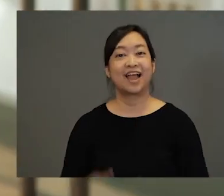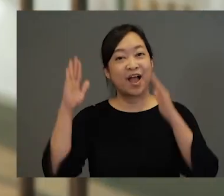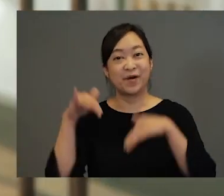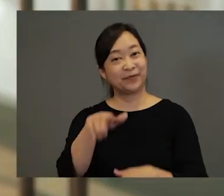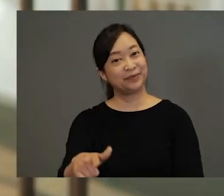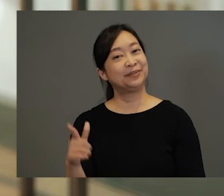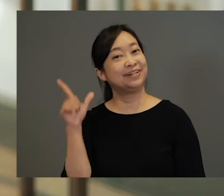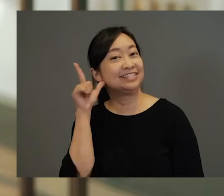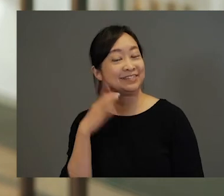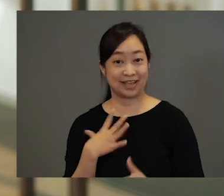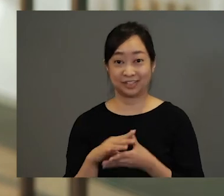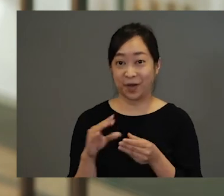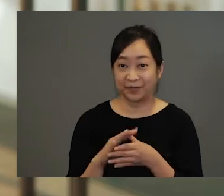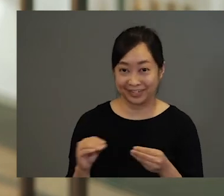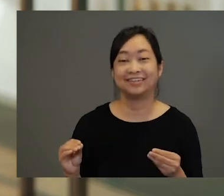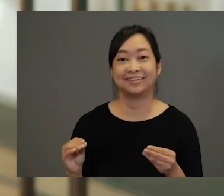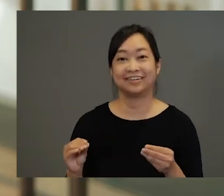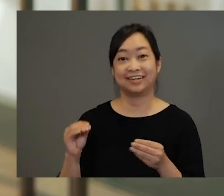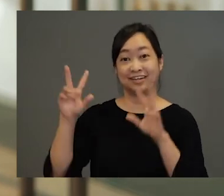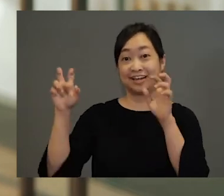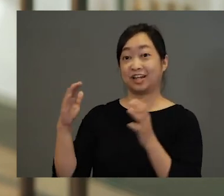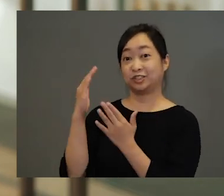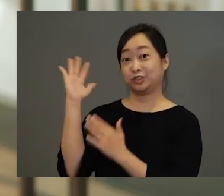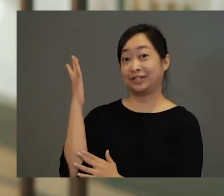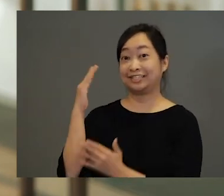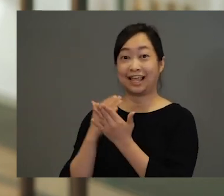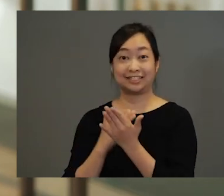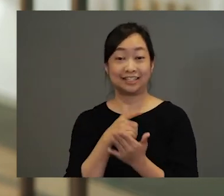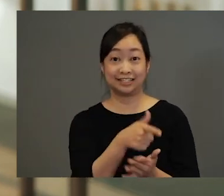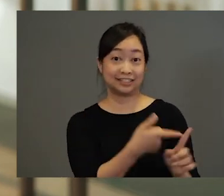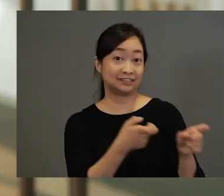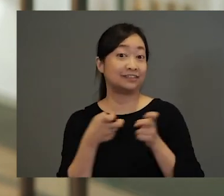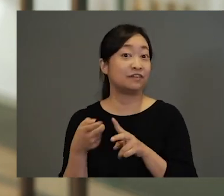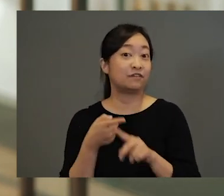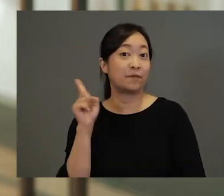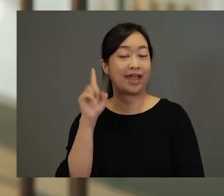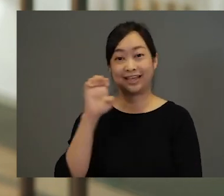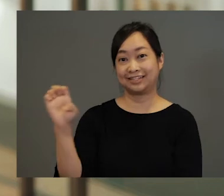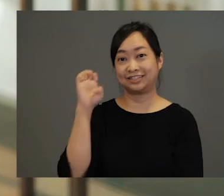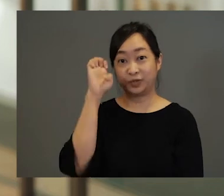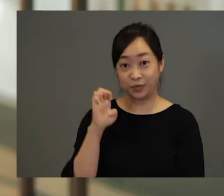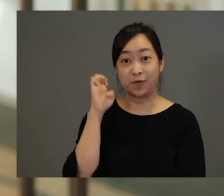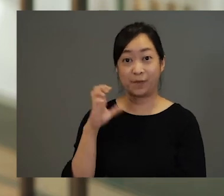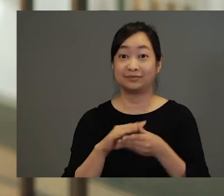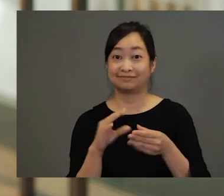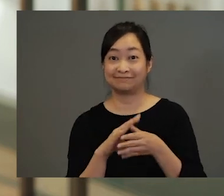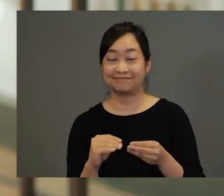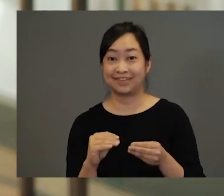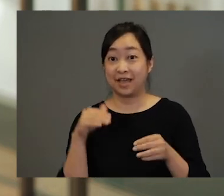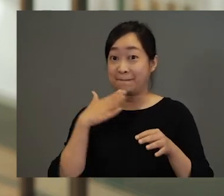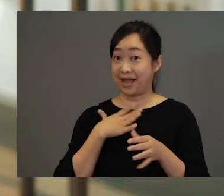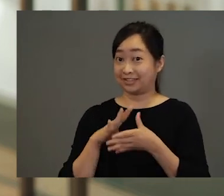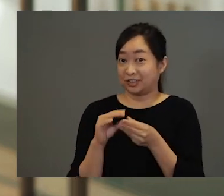I hope you enjoyed listening to my story, The Trees Lesson, which was an adaptation of an Eastern European folk tale.